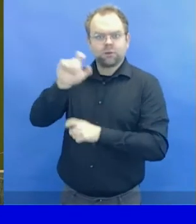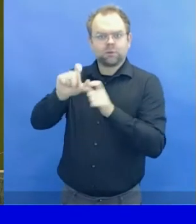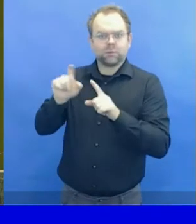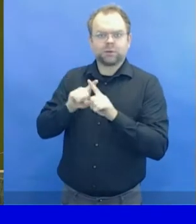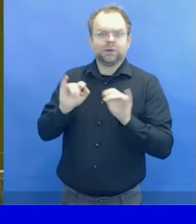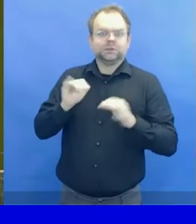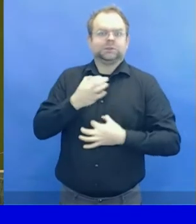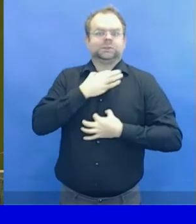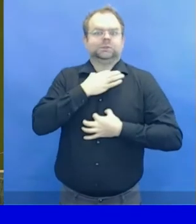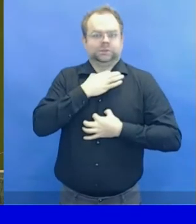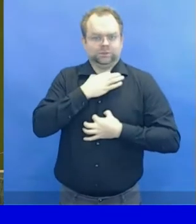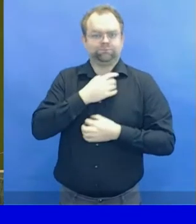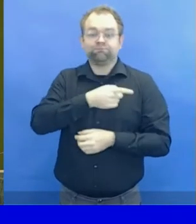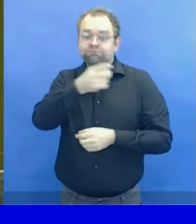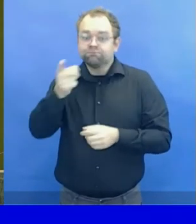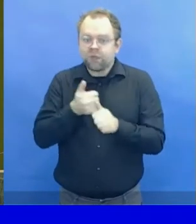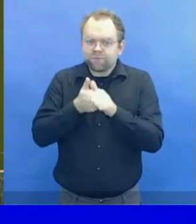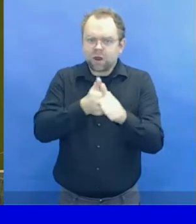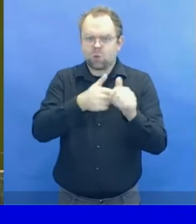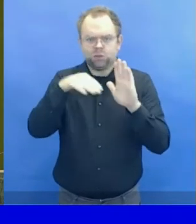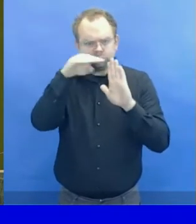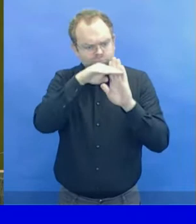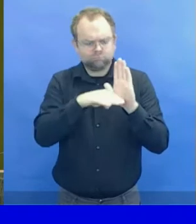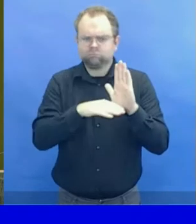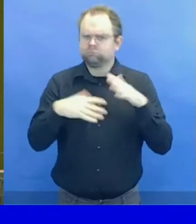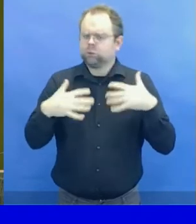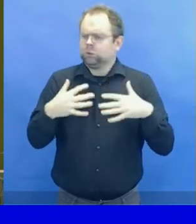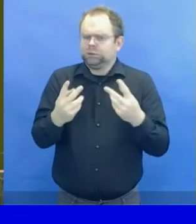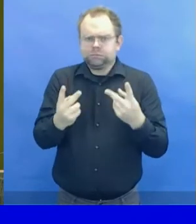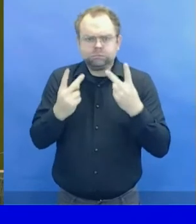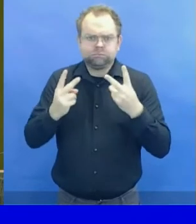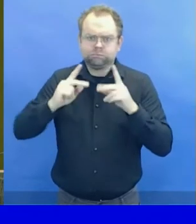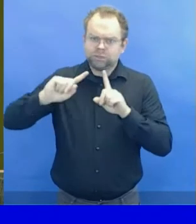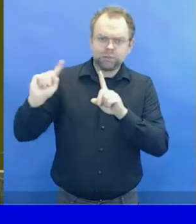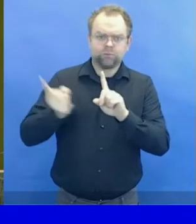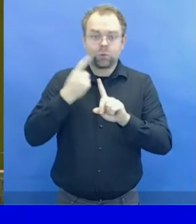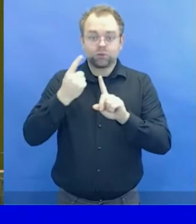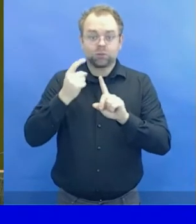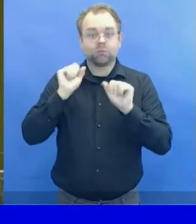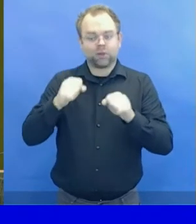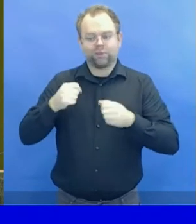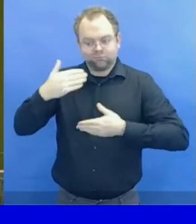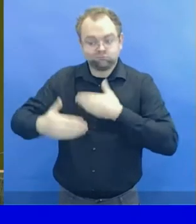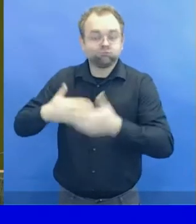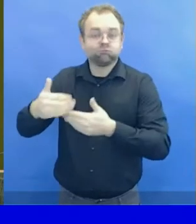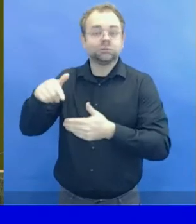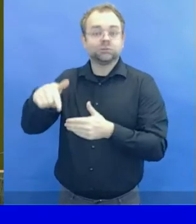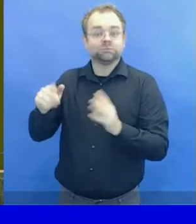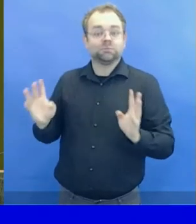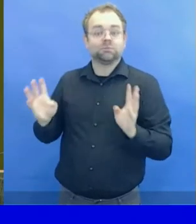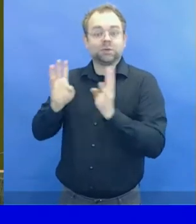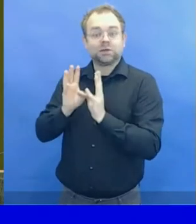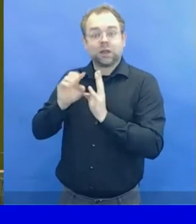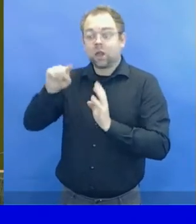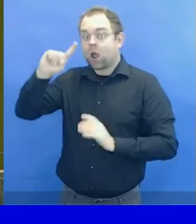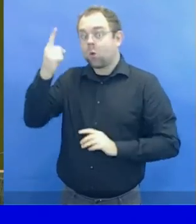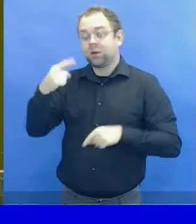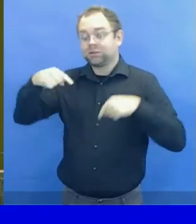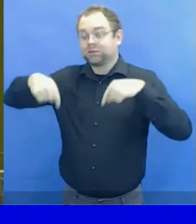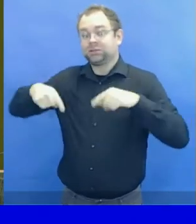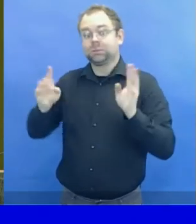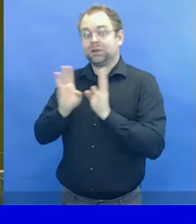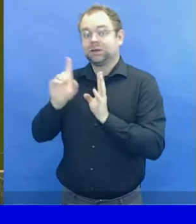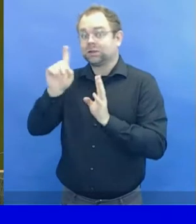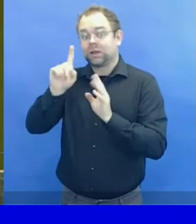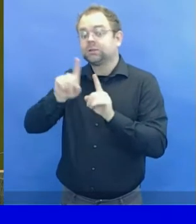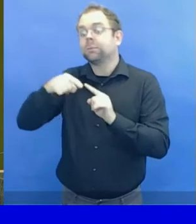Therefore, please kindly maintain physical distancing of at least